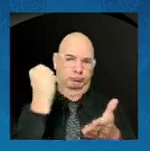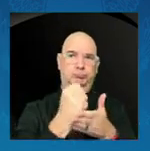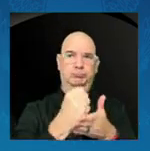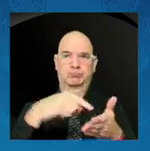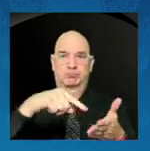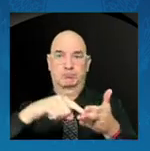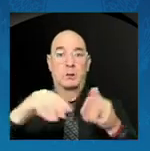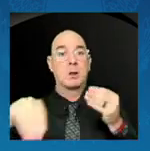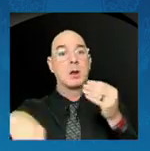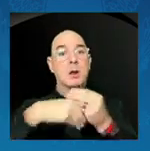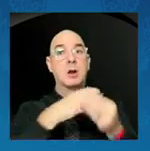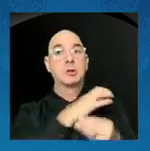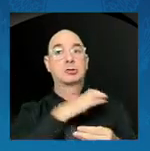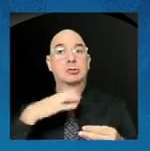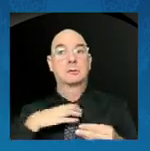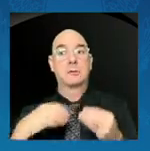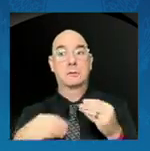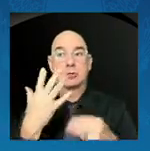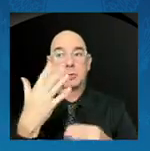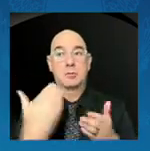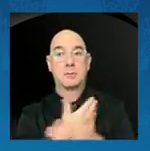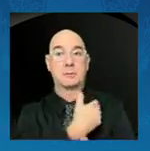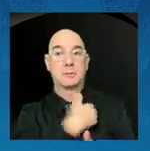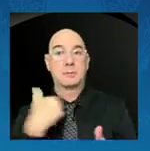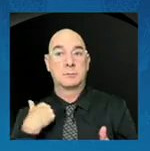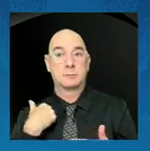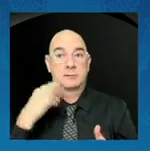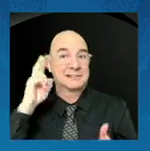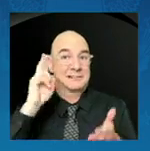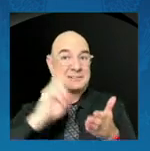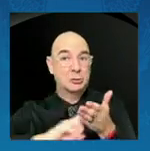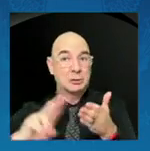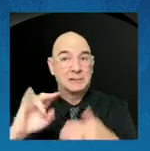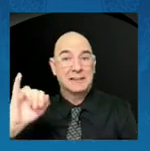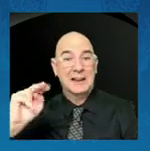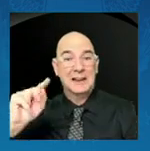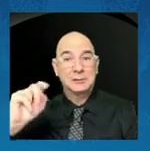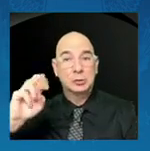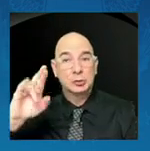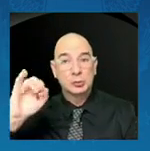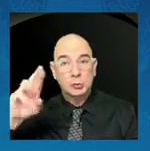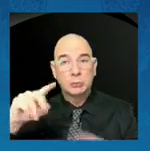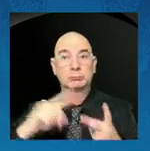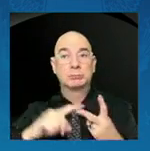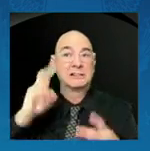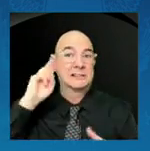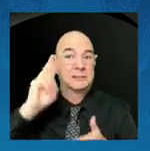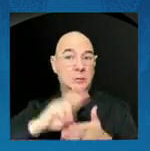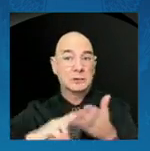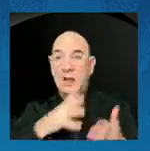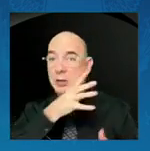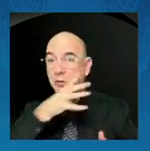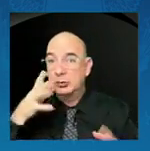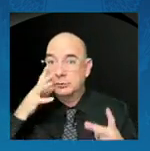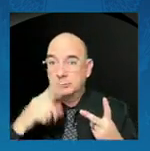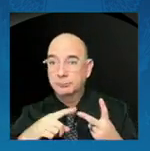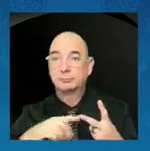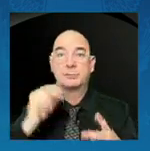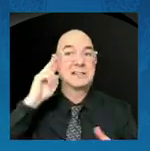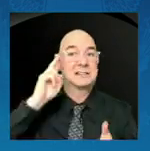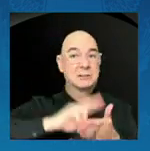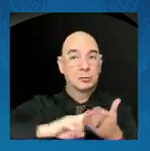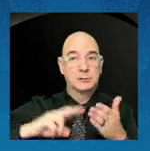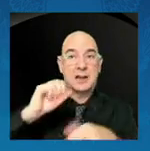the Secretary of the Interior, the Secretary of Agriculture, the Secretary of Labor, the Secretary of Education,